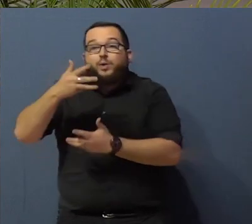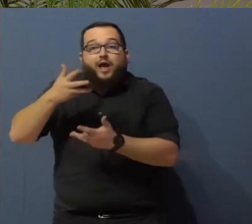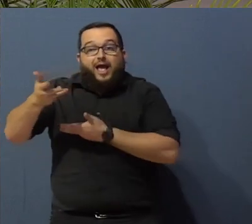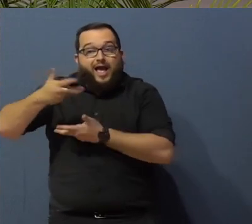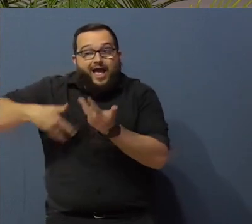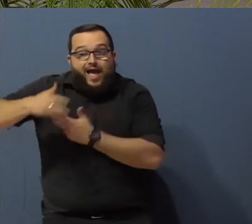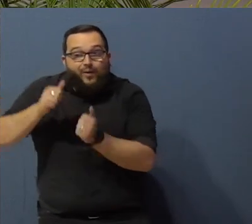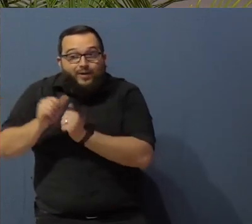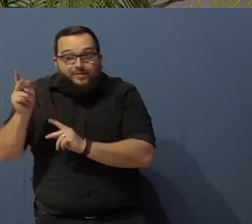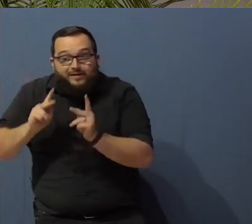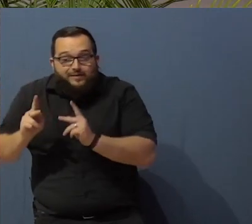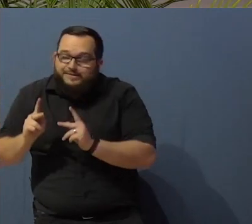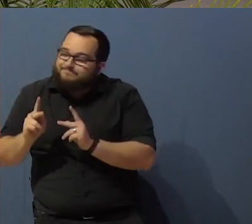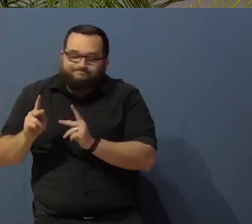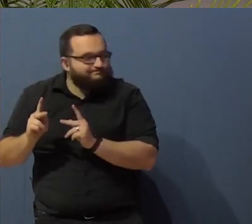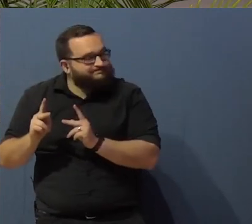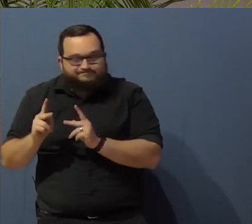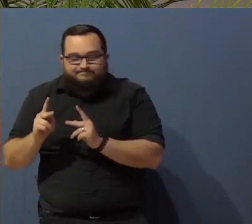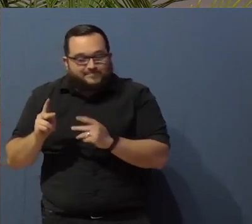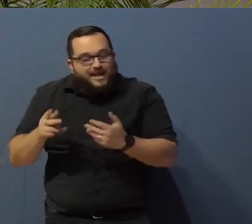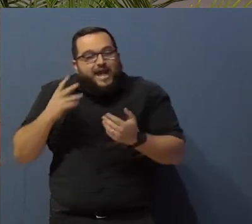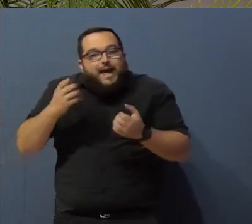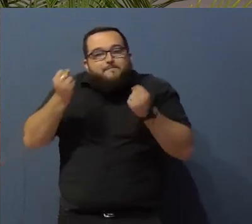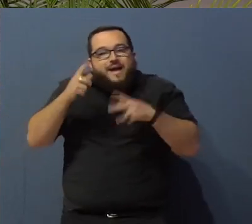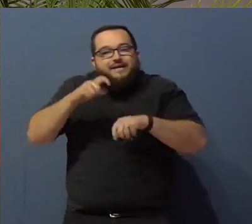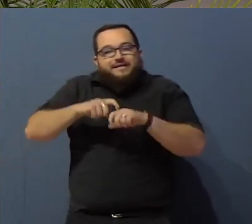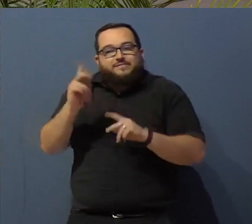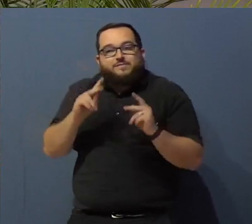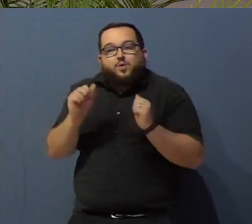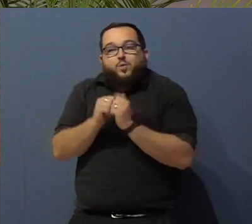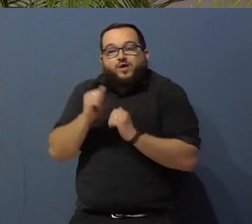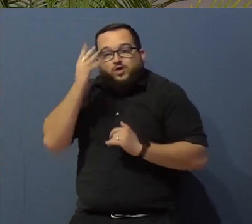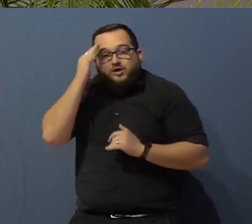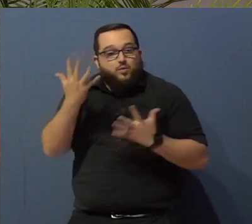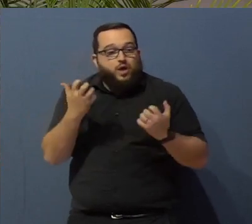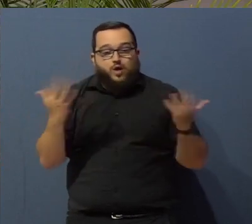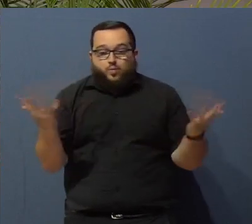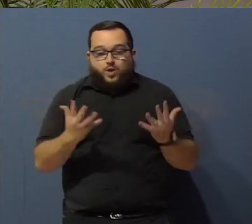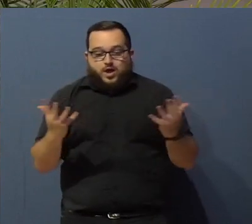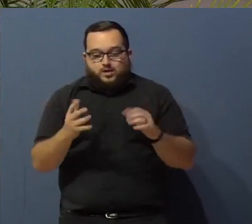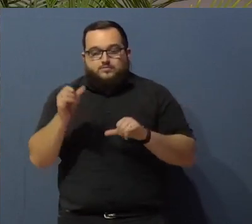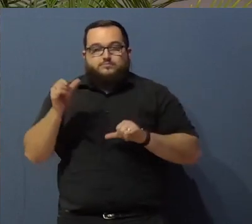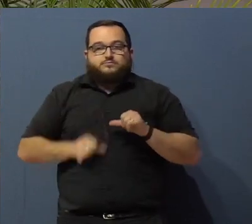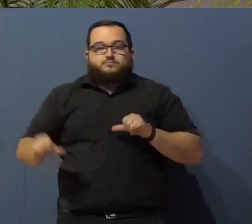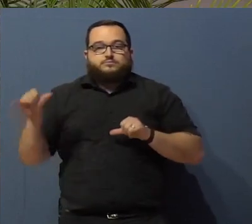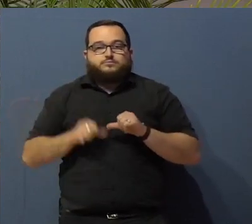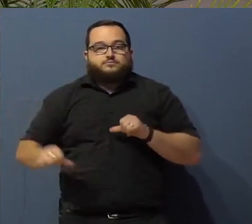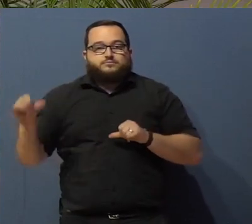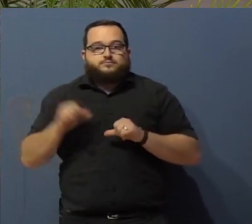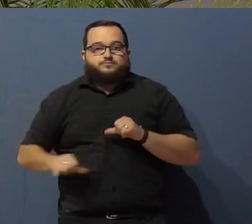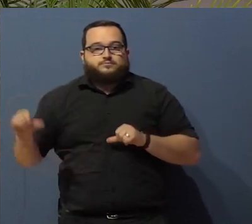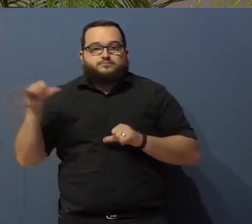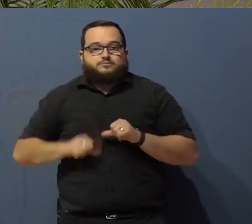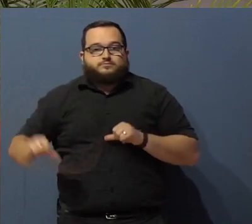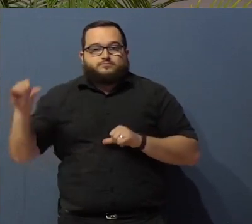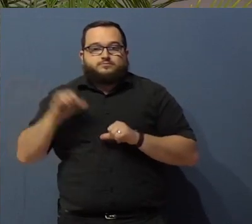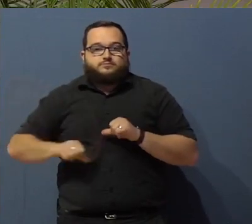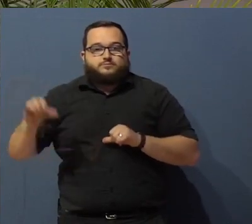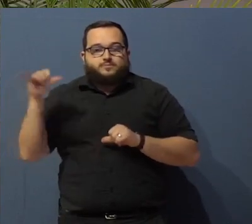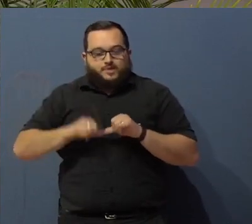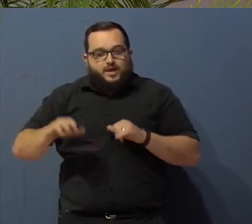a way that you may not wish. And a lot of times, people with autism, they want routine. And in the workplace, usually it's